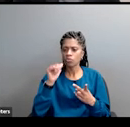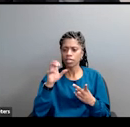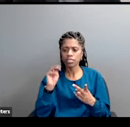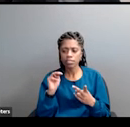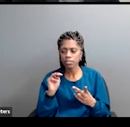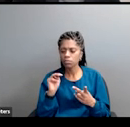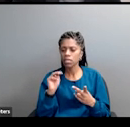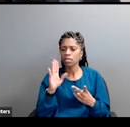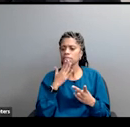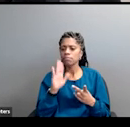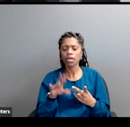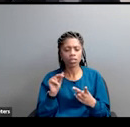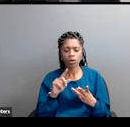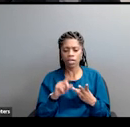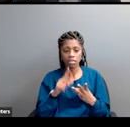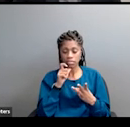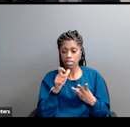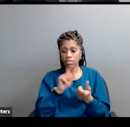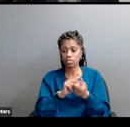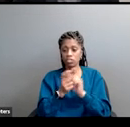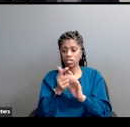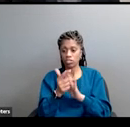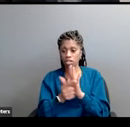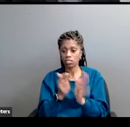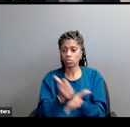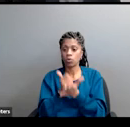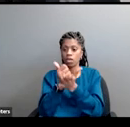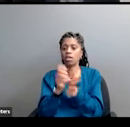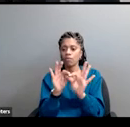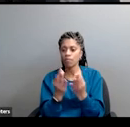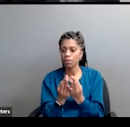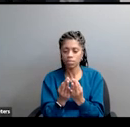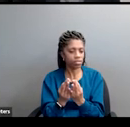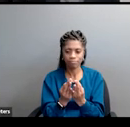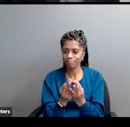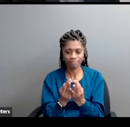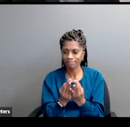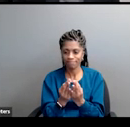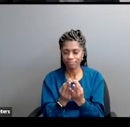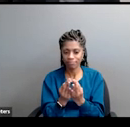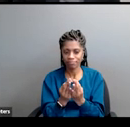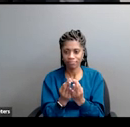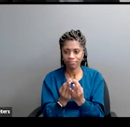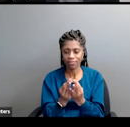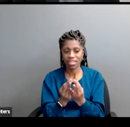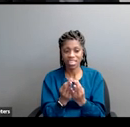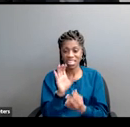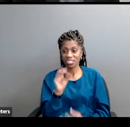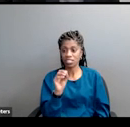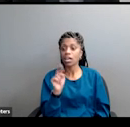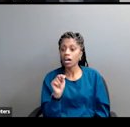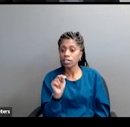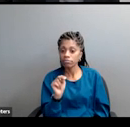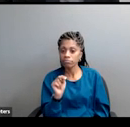reform immigration to help immigrant families. It says, notice the con. The biggest threat